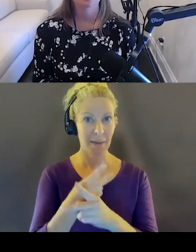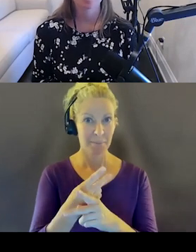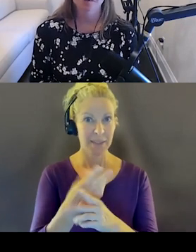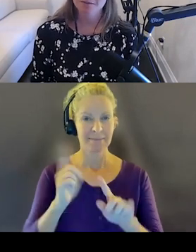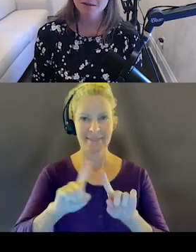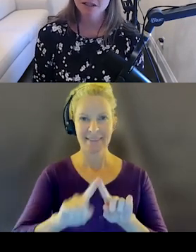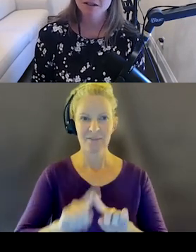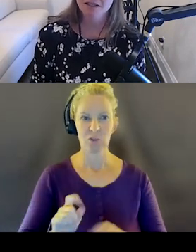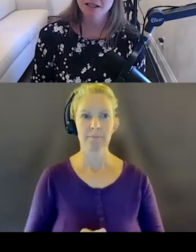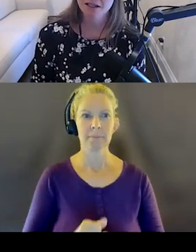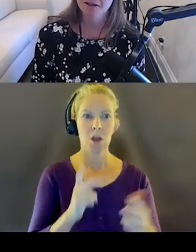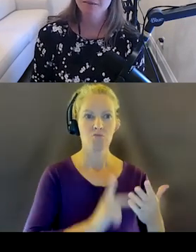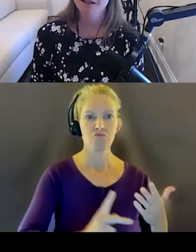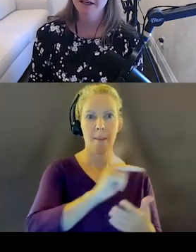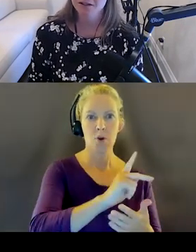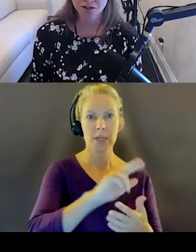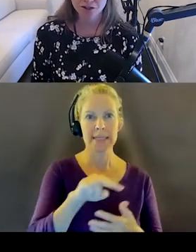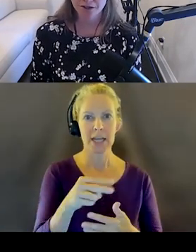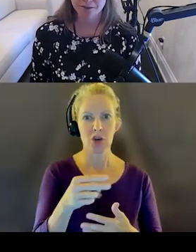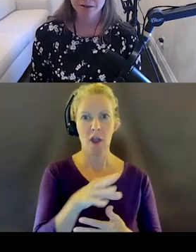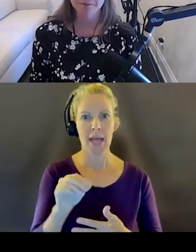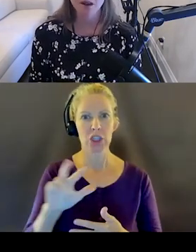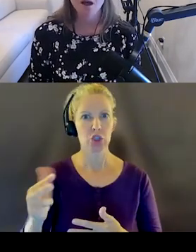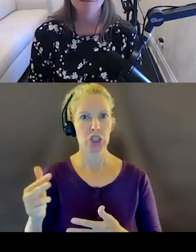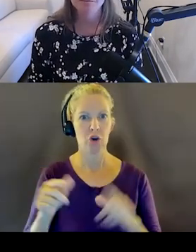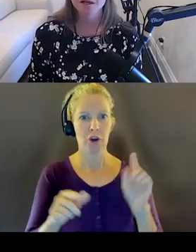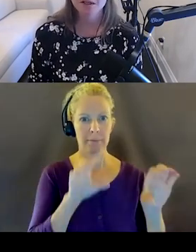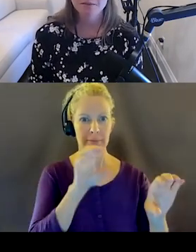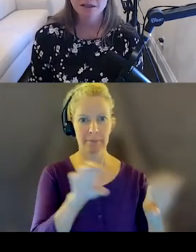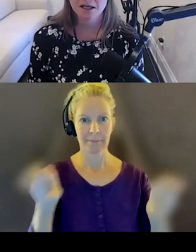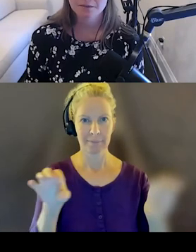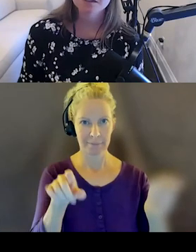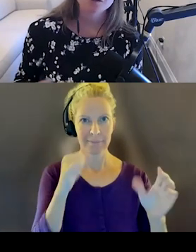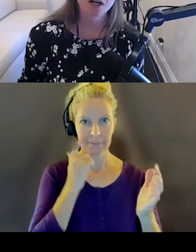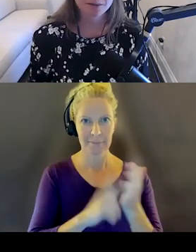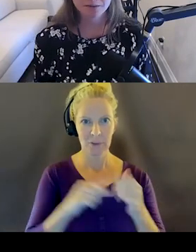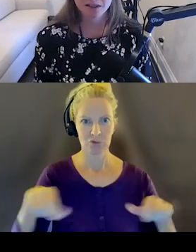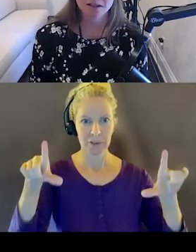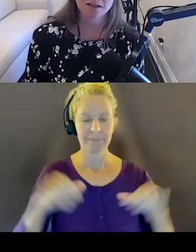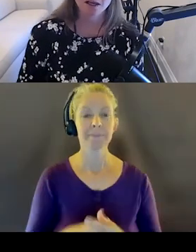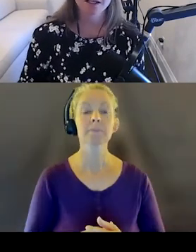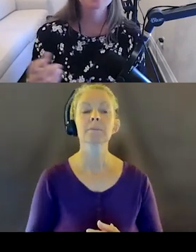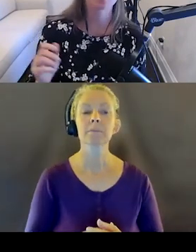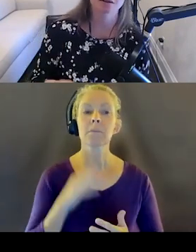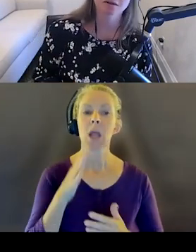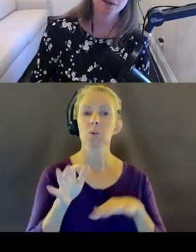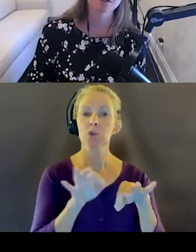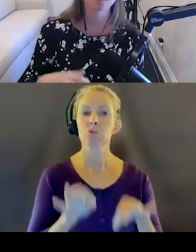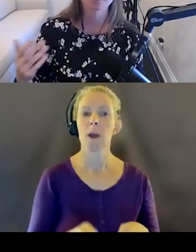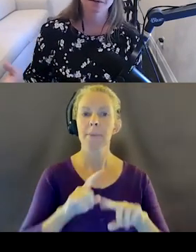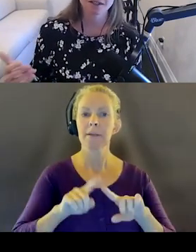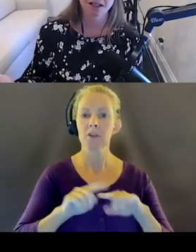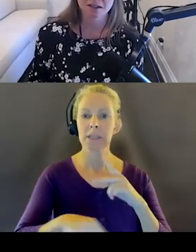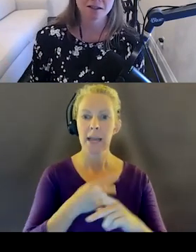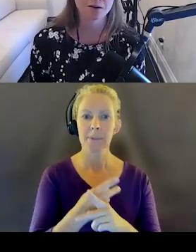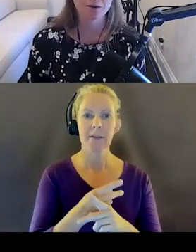I'm showing a primary button, a secondary button, and a tertiary button. My primary button, and I'm going to describe them because it's important. We're going to